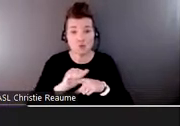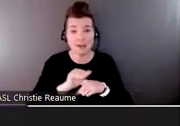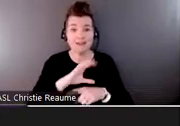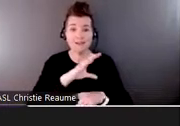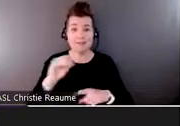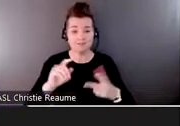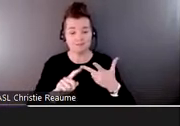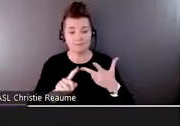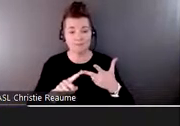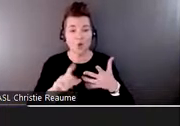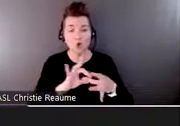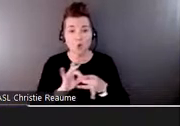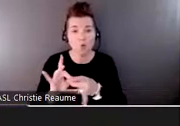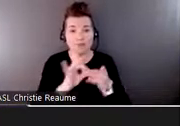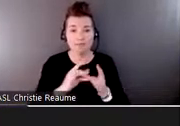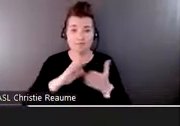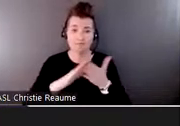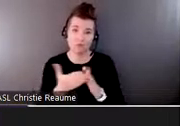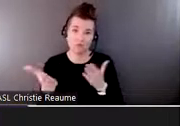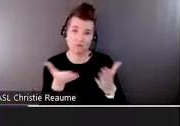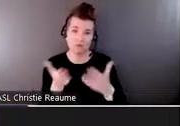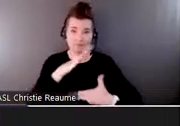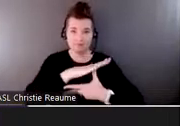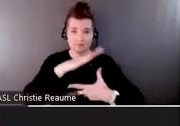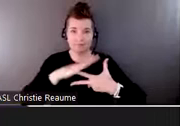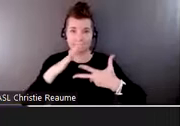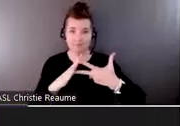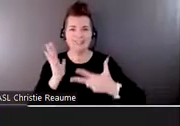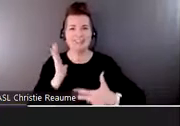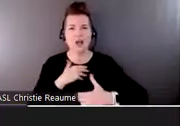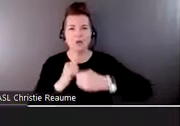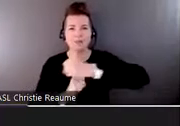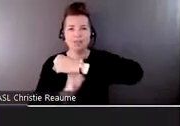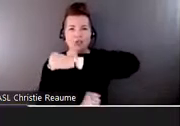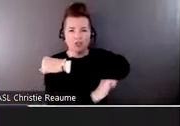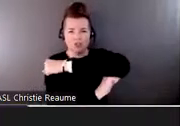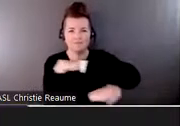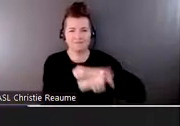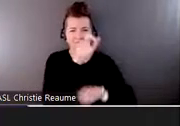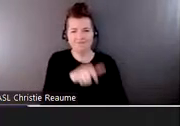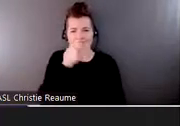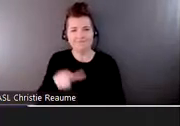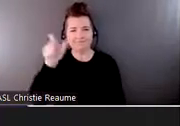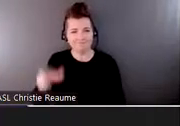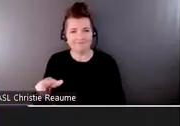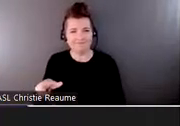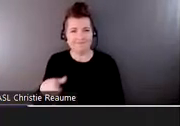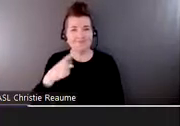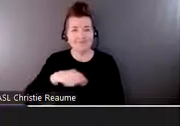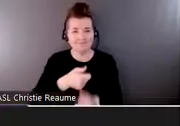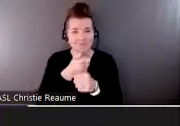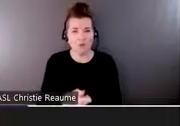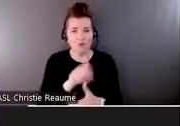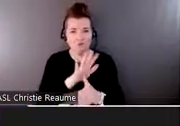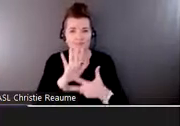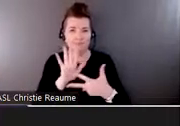Those are the three main pillars of our strategy that we work with under and activities that we work